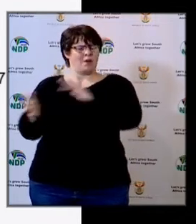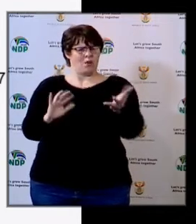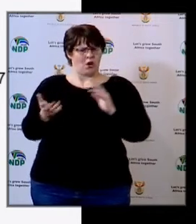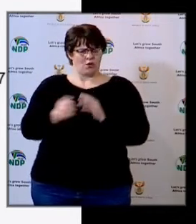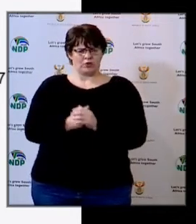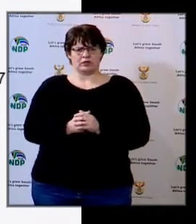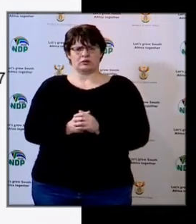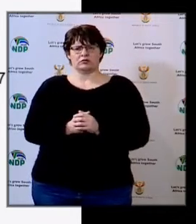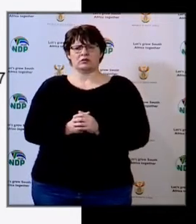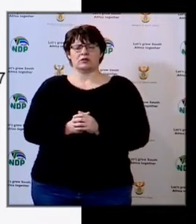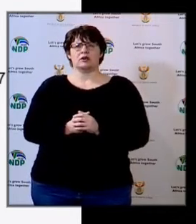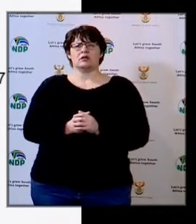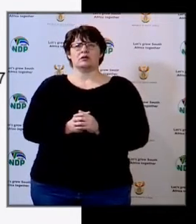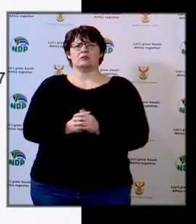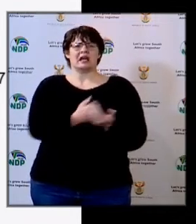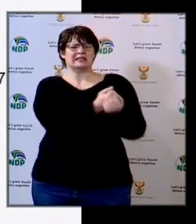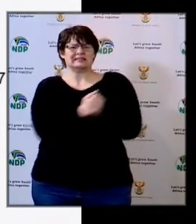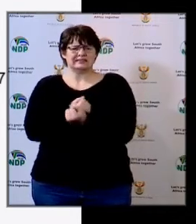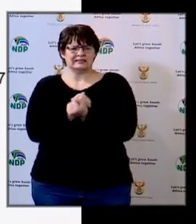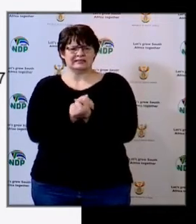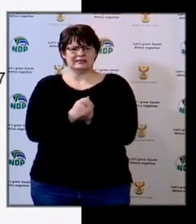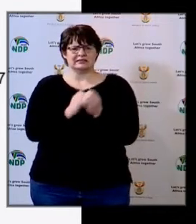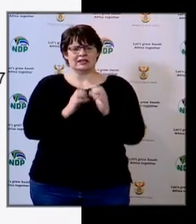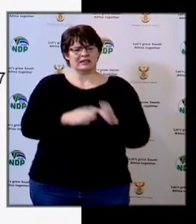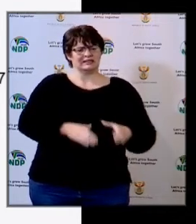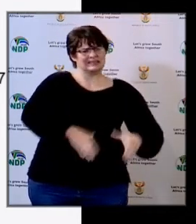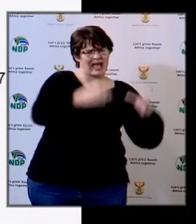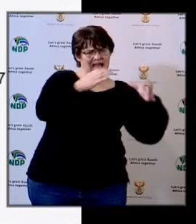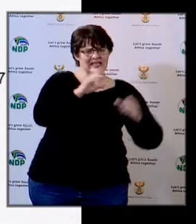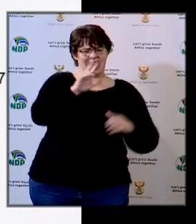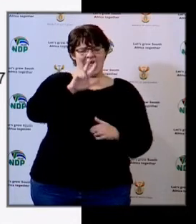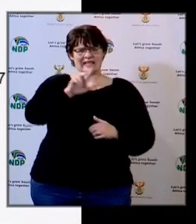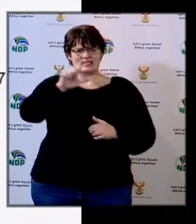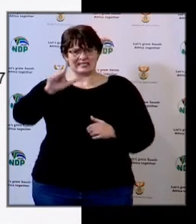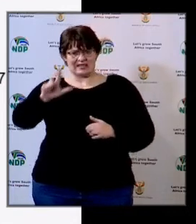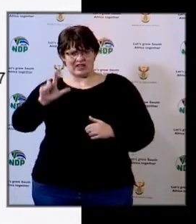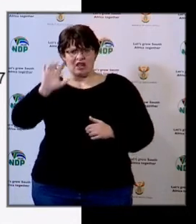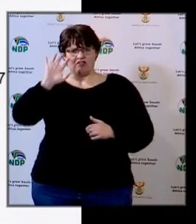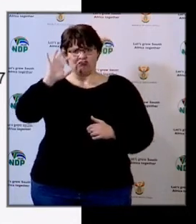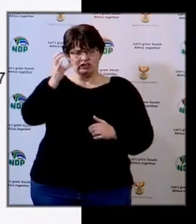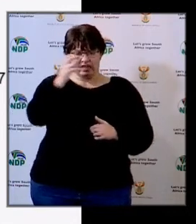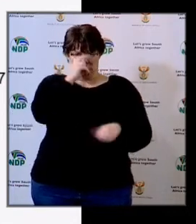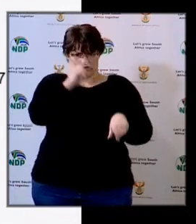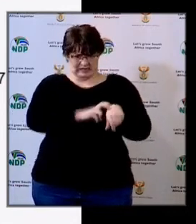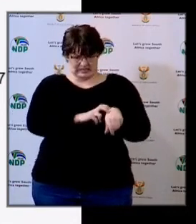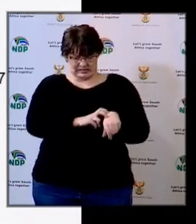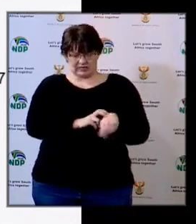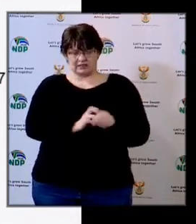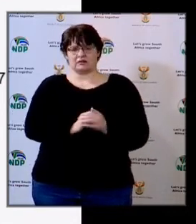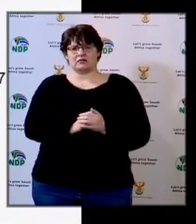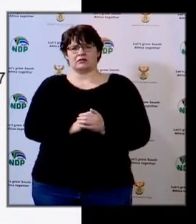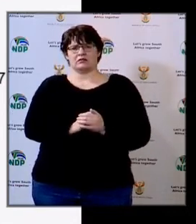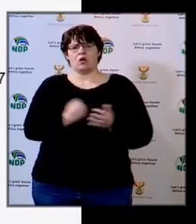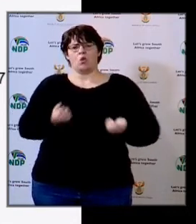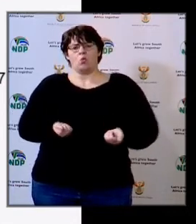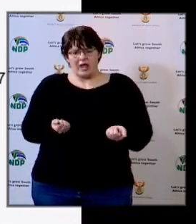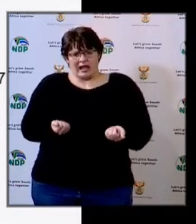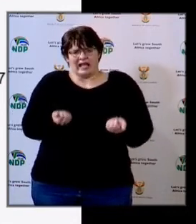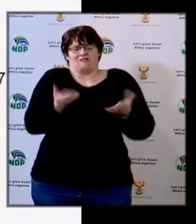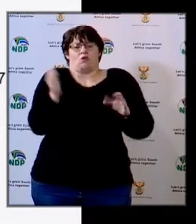out of the 87 tanks required by the Free State, we